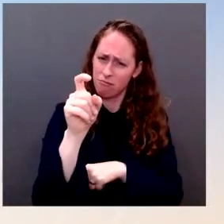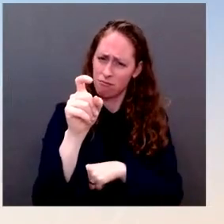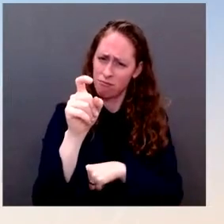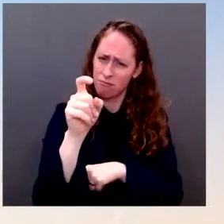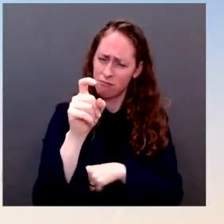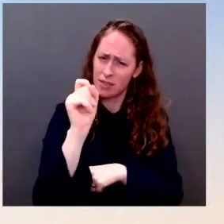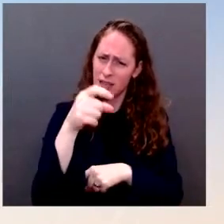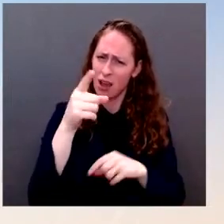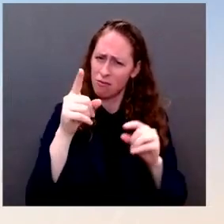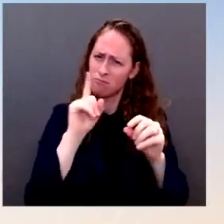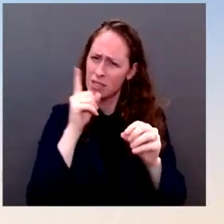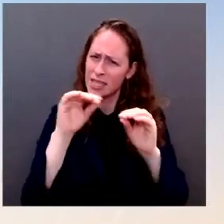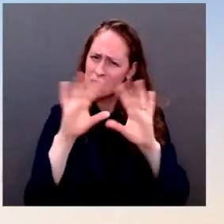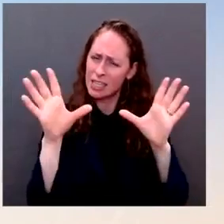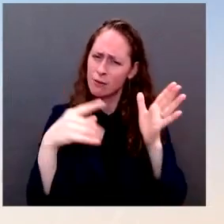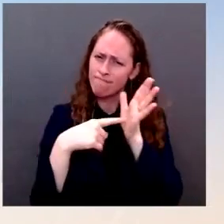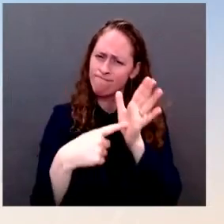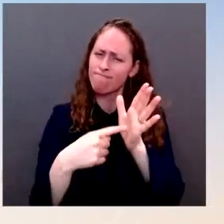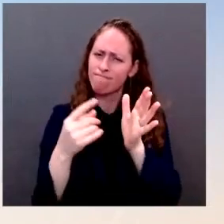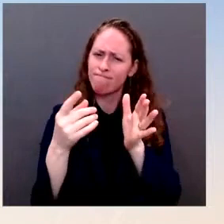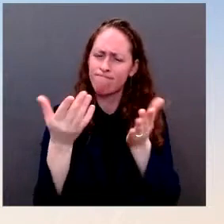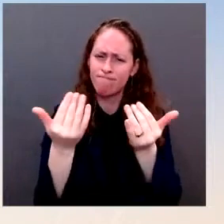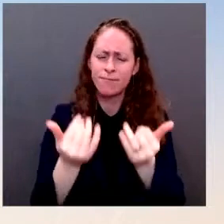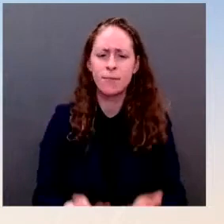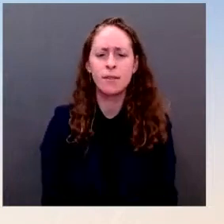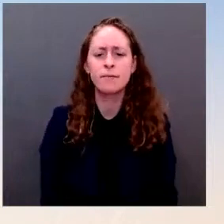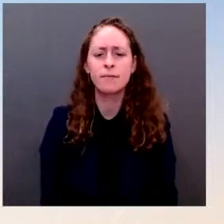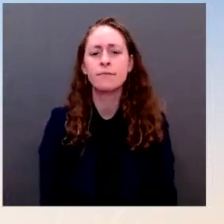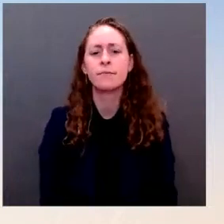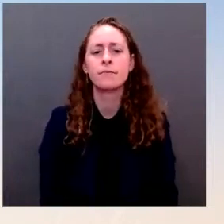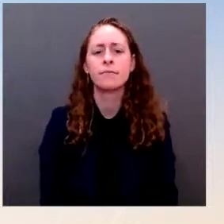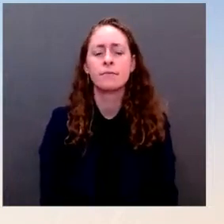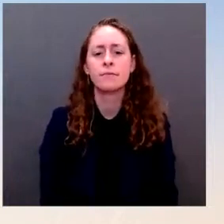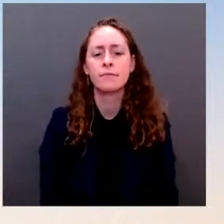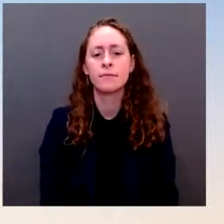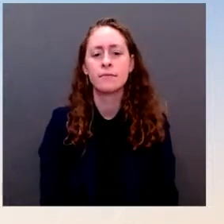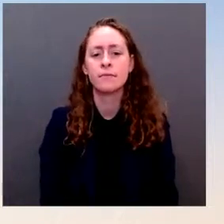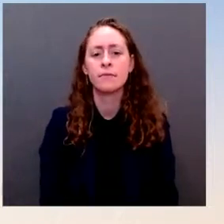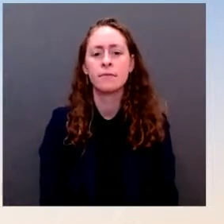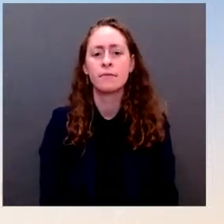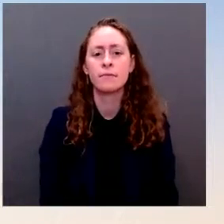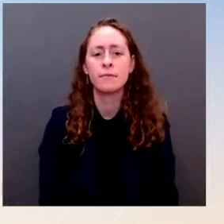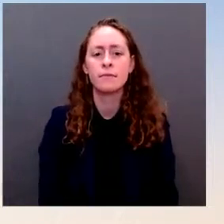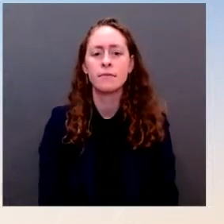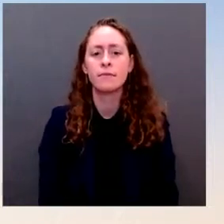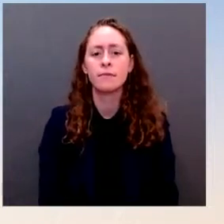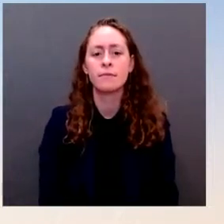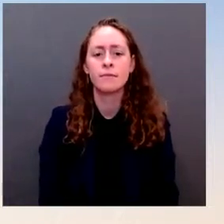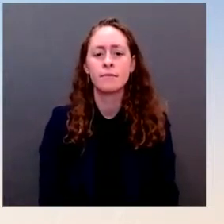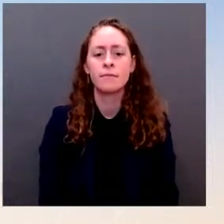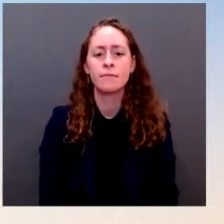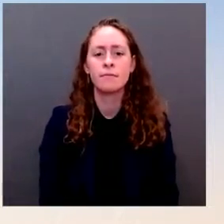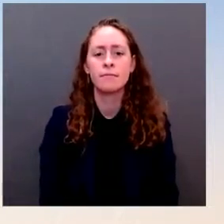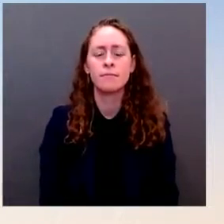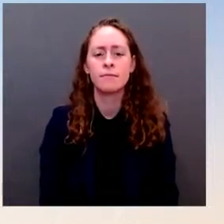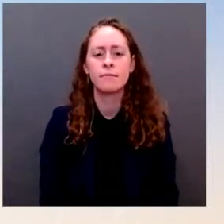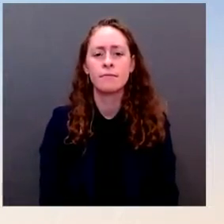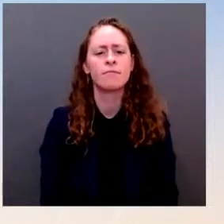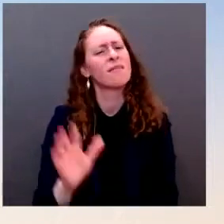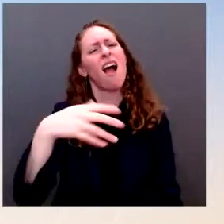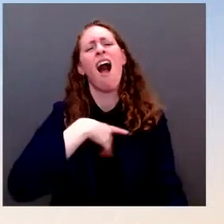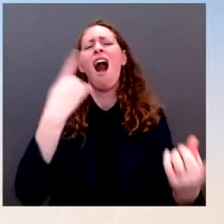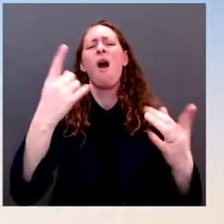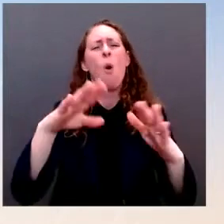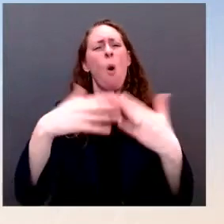I will let me just start by saying that we welcome tough questions and good faith scrutiny. Otherwise, I wouldn't come out here. I wouldn't have come out here